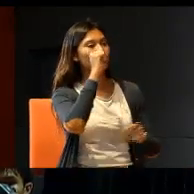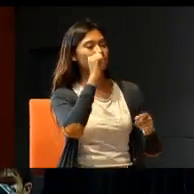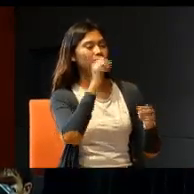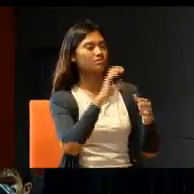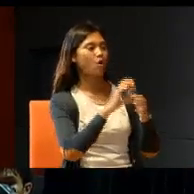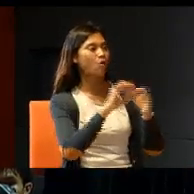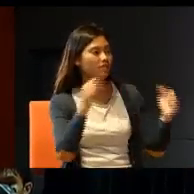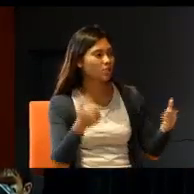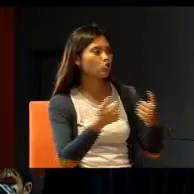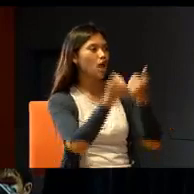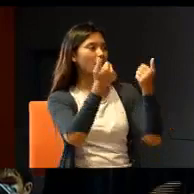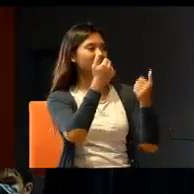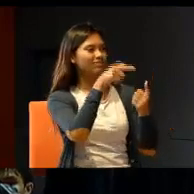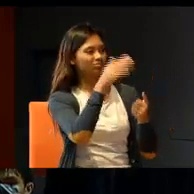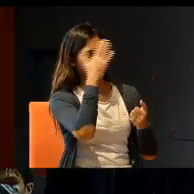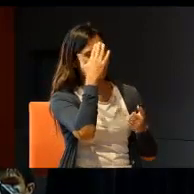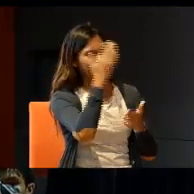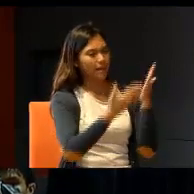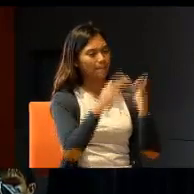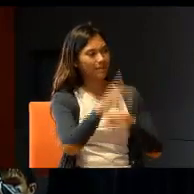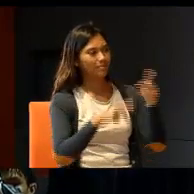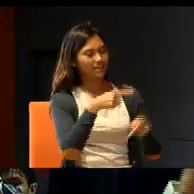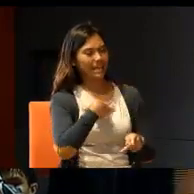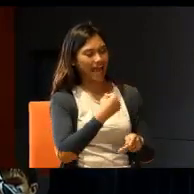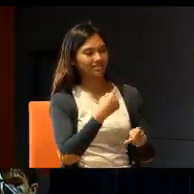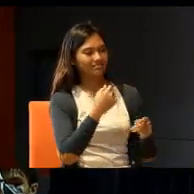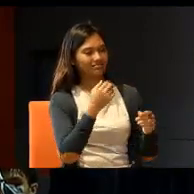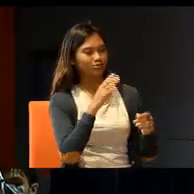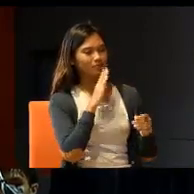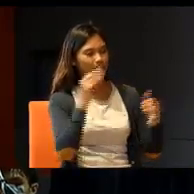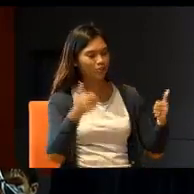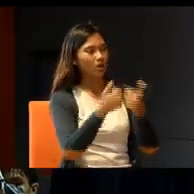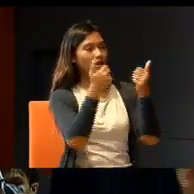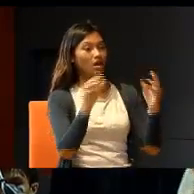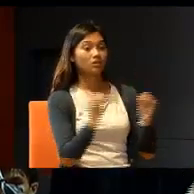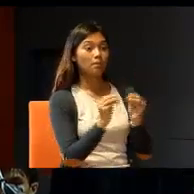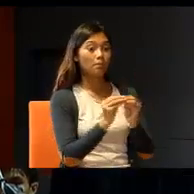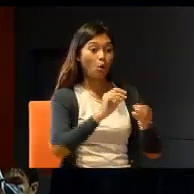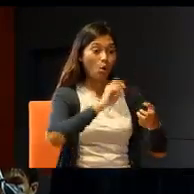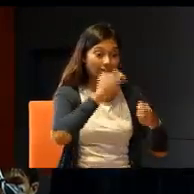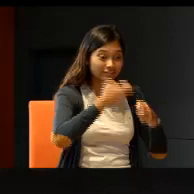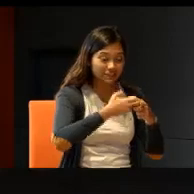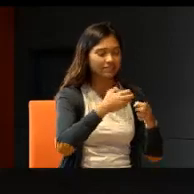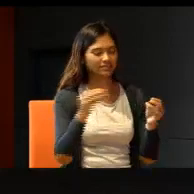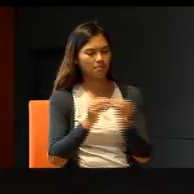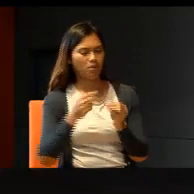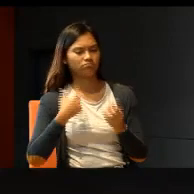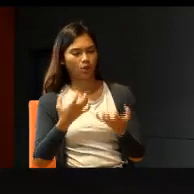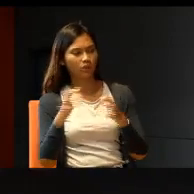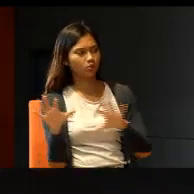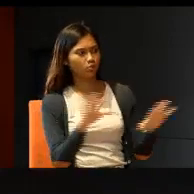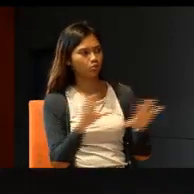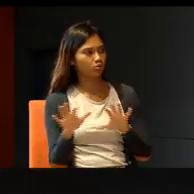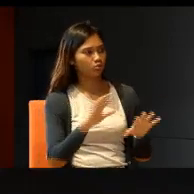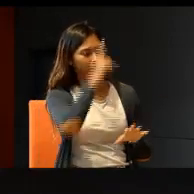You know, some people like to be challenged. You know, the more difficult it is, the more I want to do it, because he has been teaching